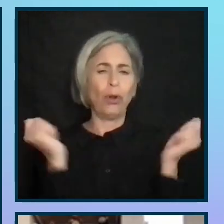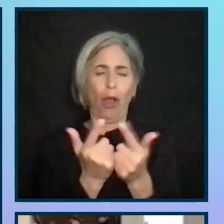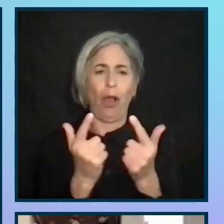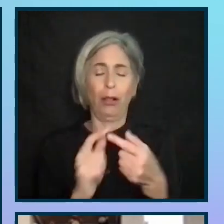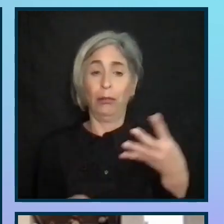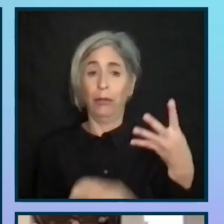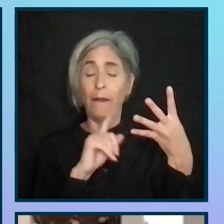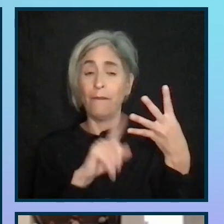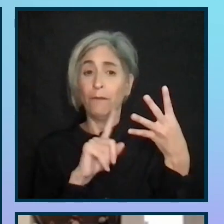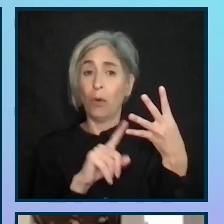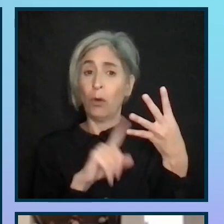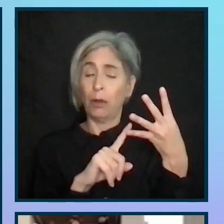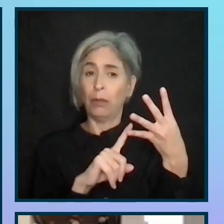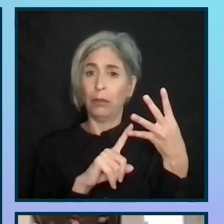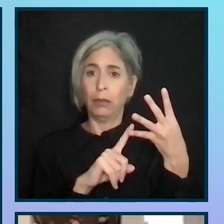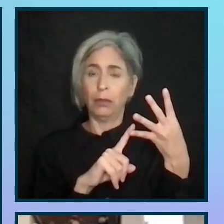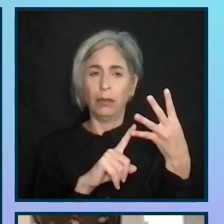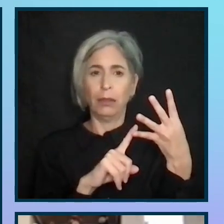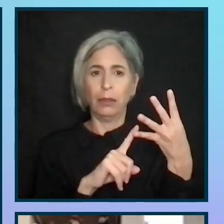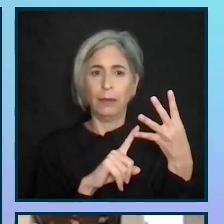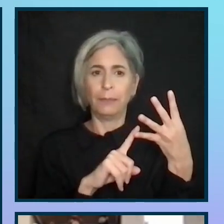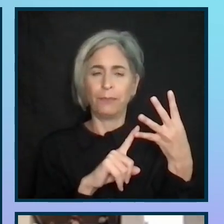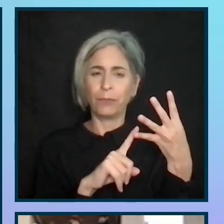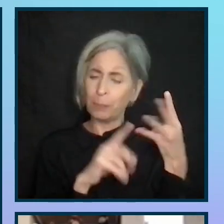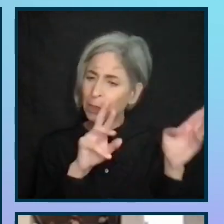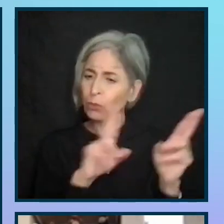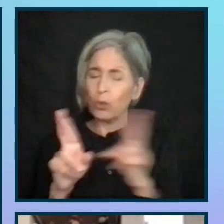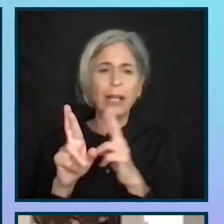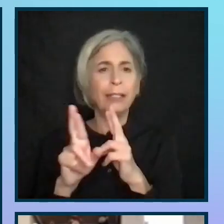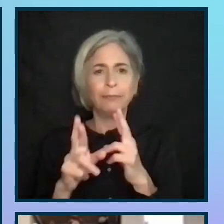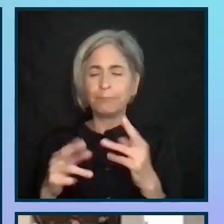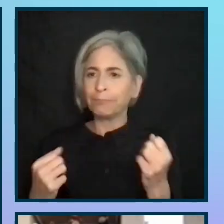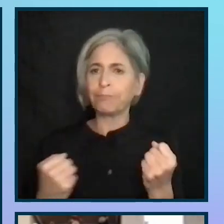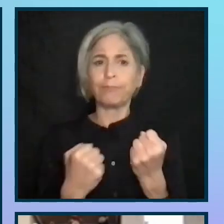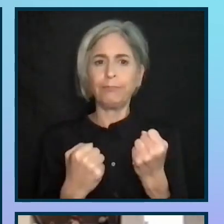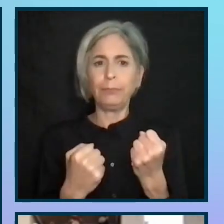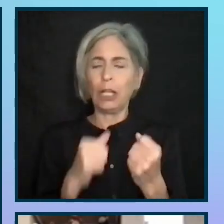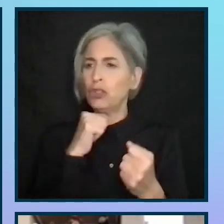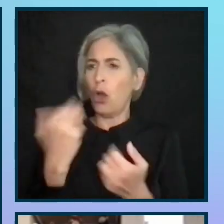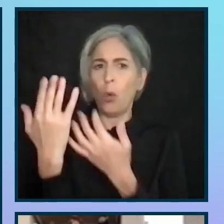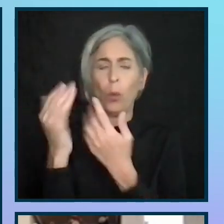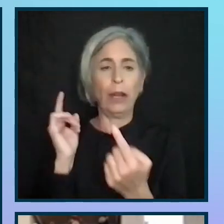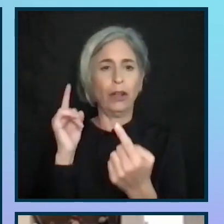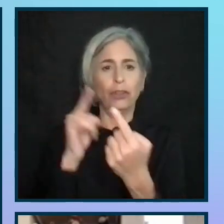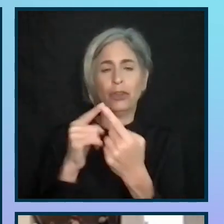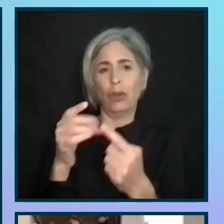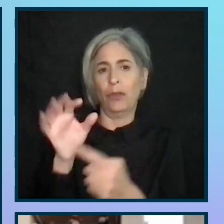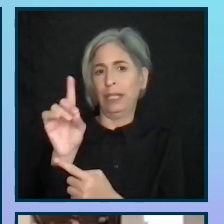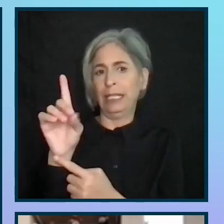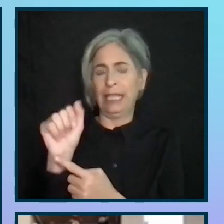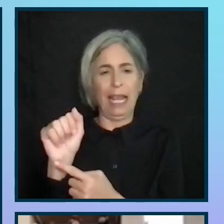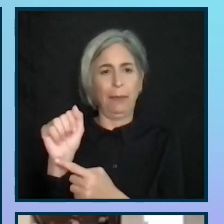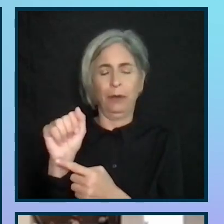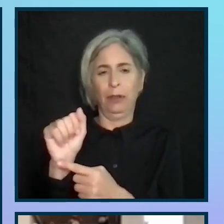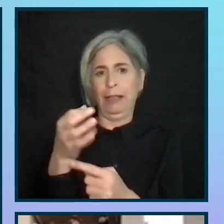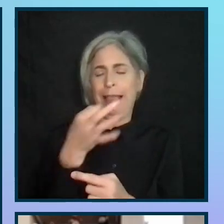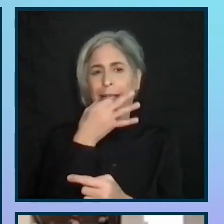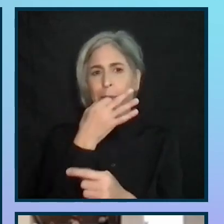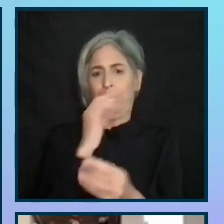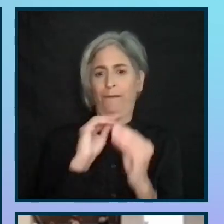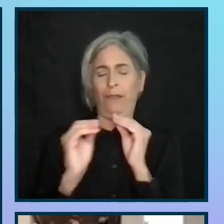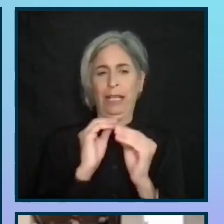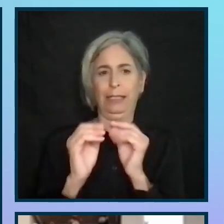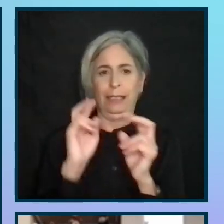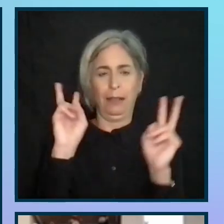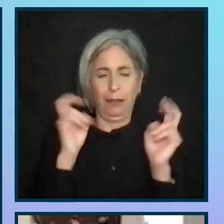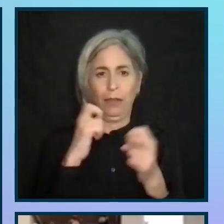and this comes with a huge caveat, be ready to step up. Don't wait for the disabled expert to fix the disability issues. Don't assume